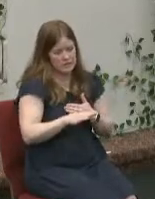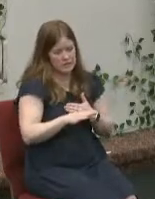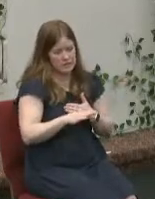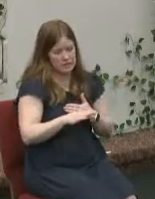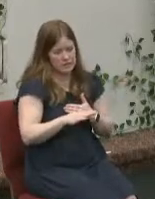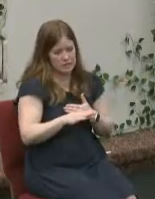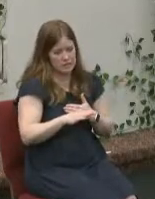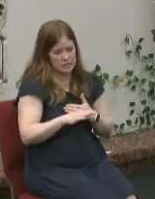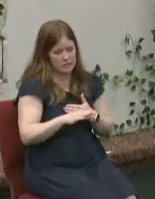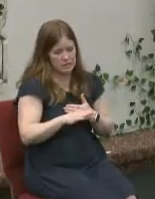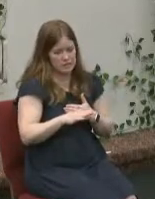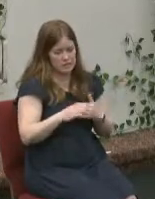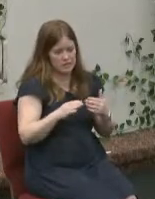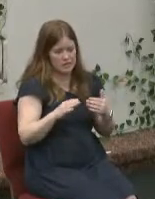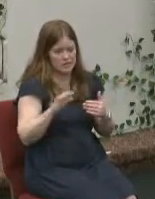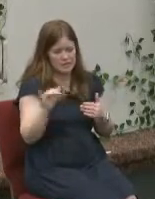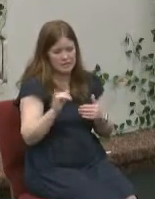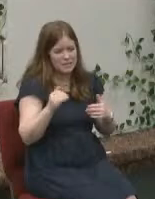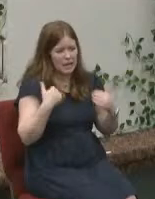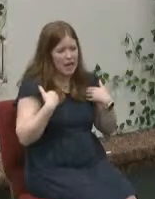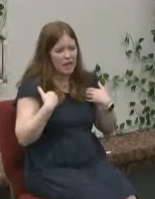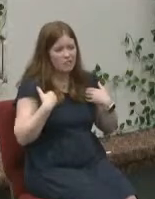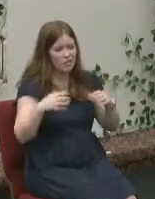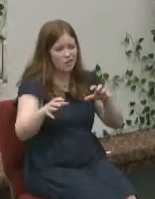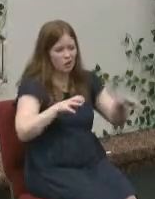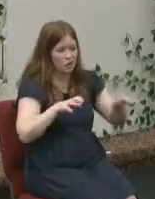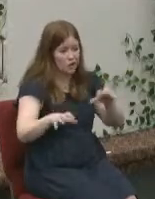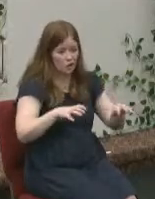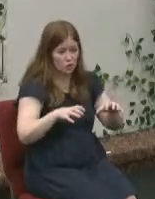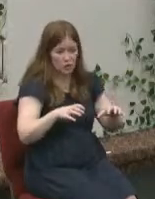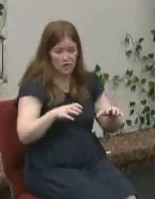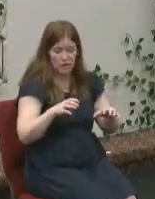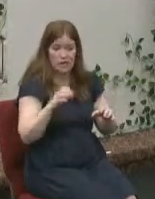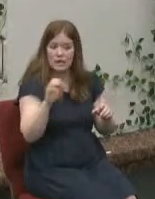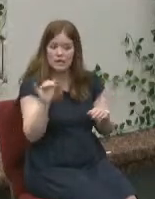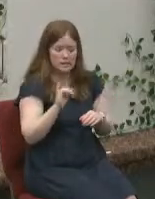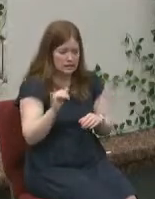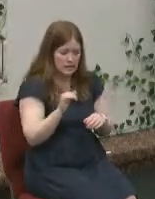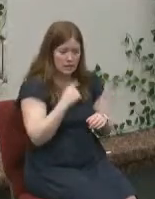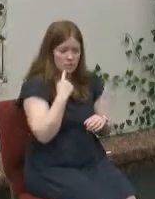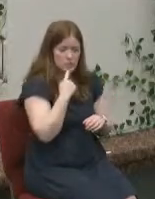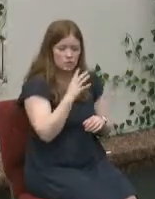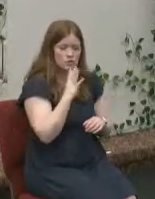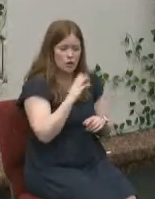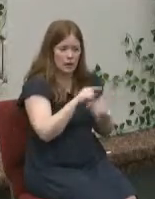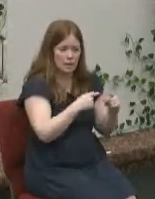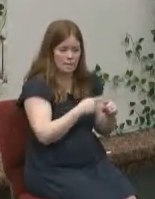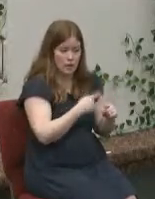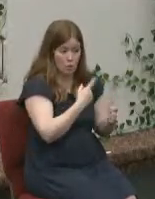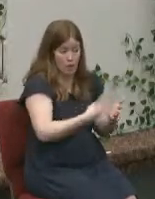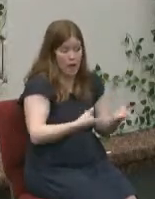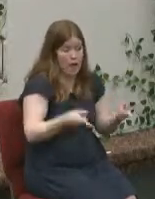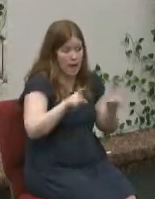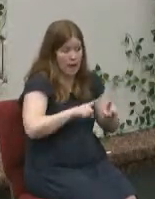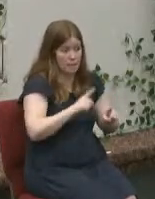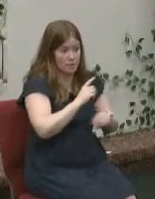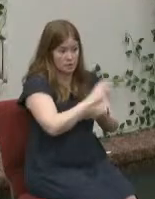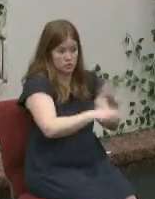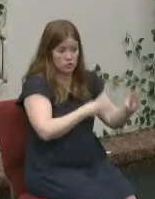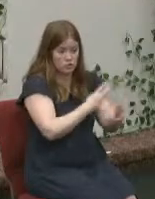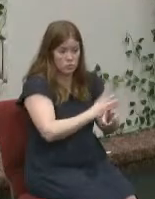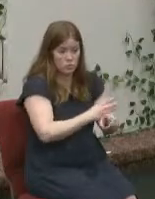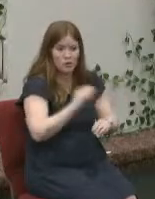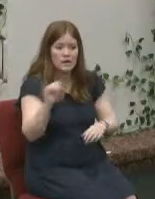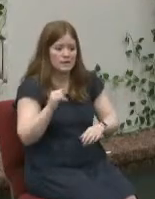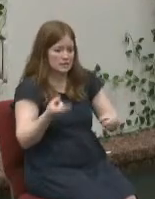to have an earthquake it's the same word used for earthquake in verse two is the word tremble in verse four see it wasn't just a